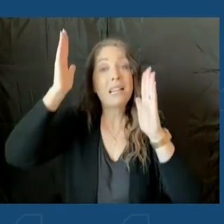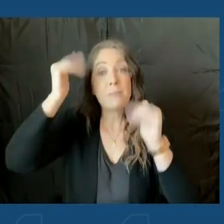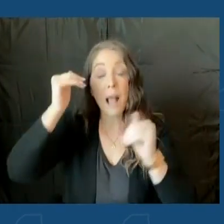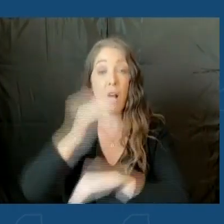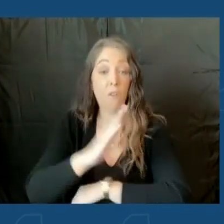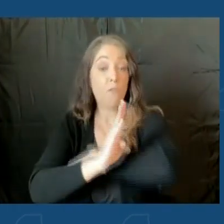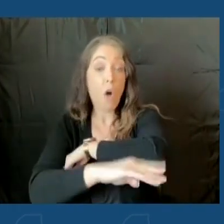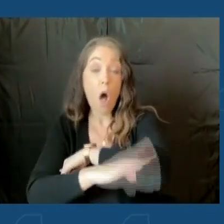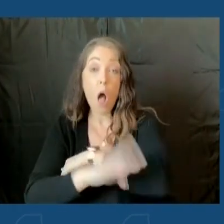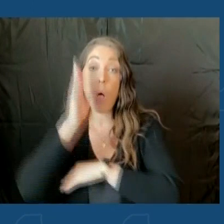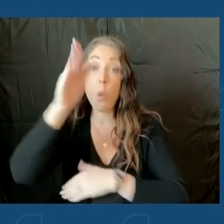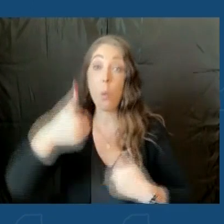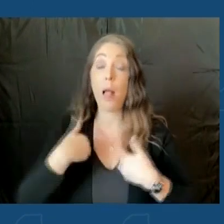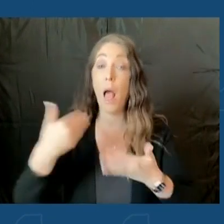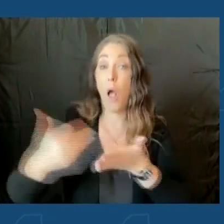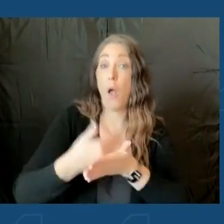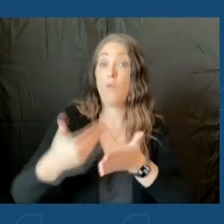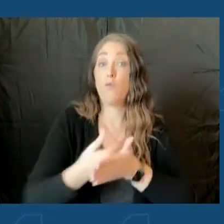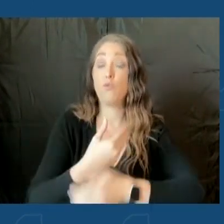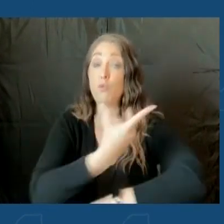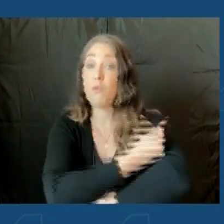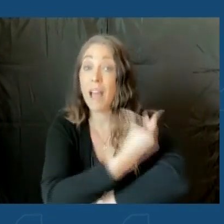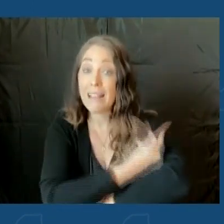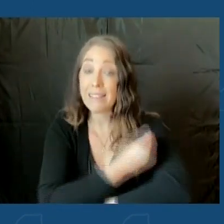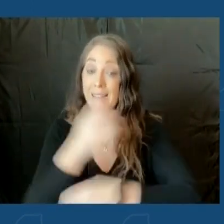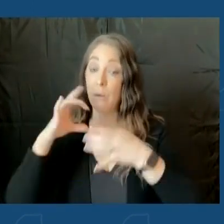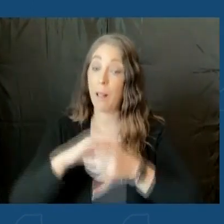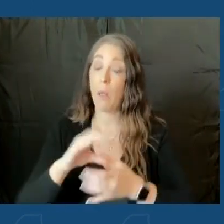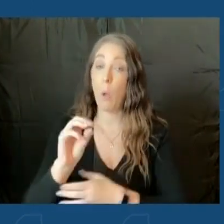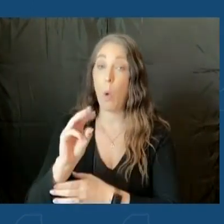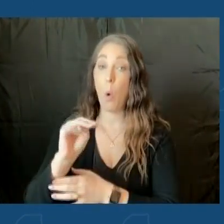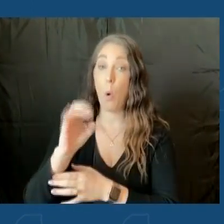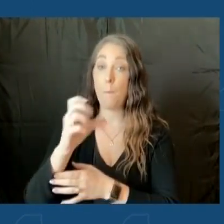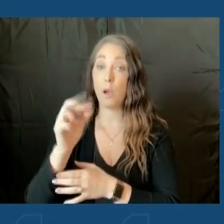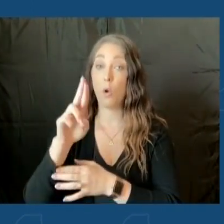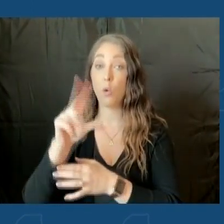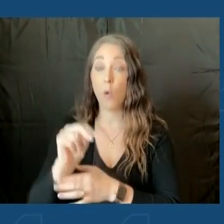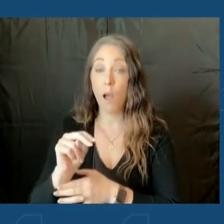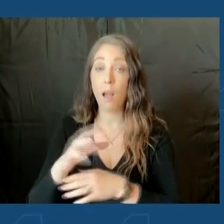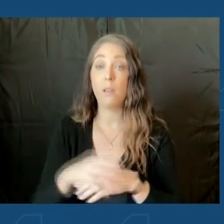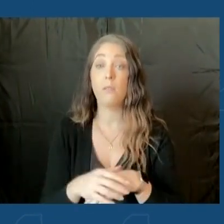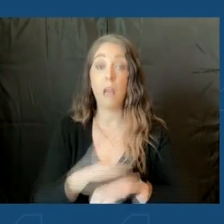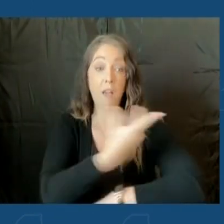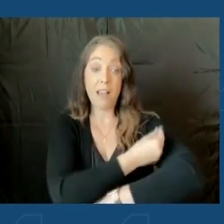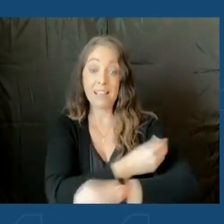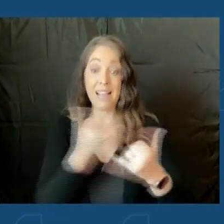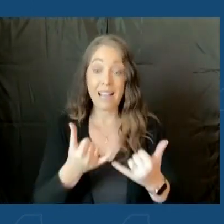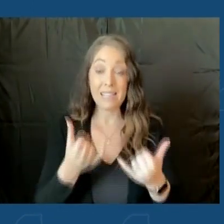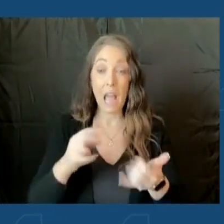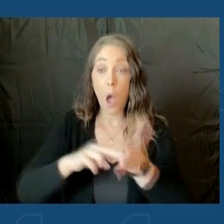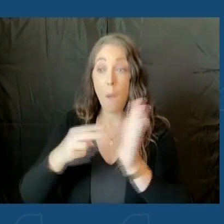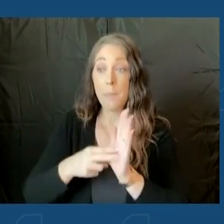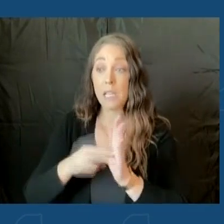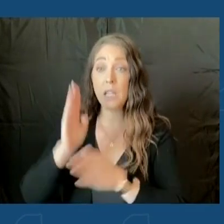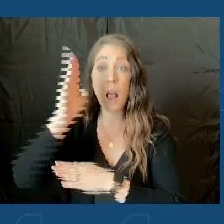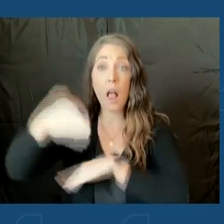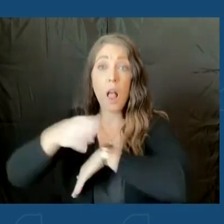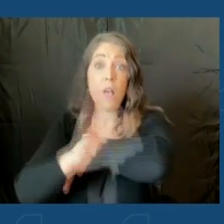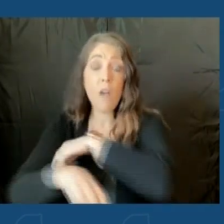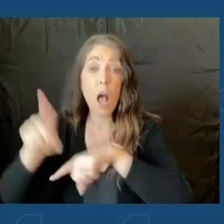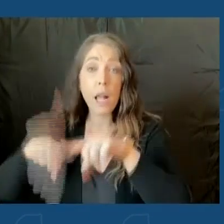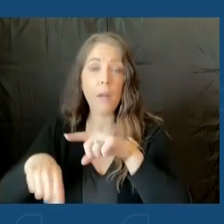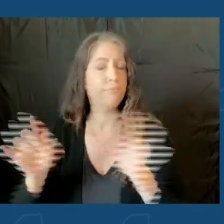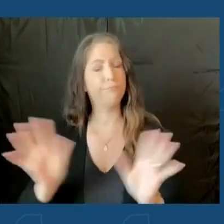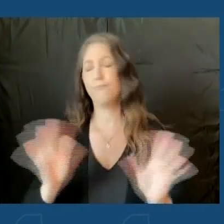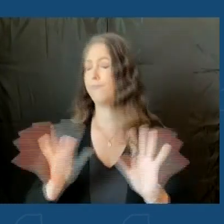that are Omicron-specific. Getting vaccinated right now will not make you ineligible for that. Very, very important. Everyone over 50,